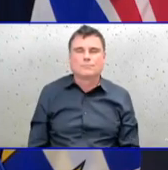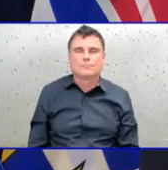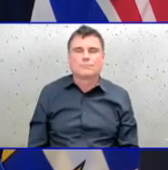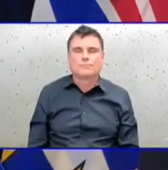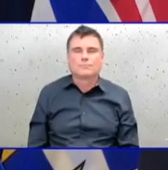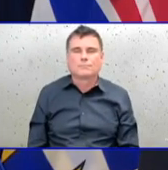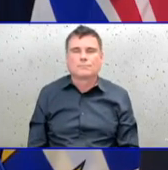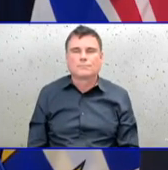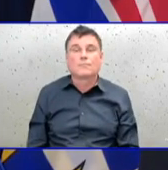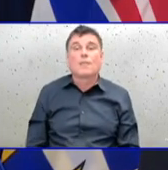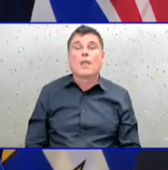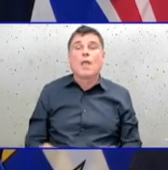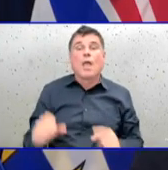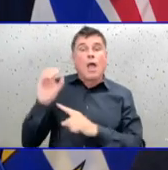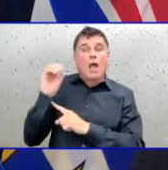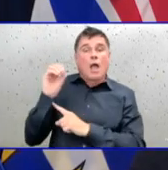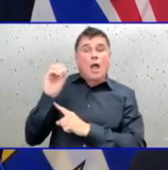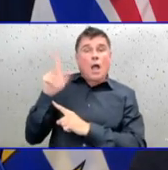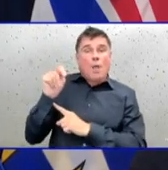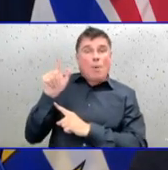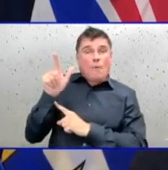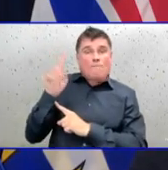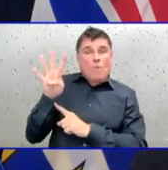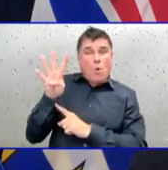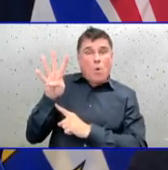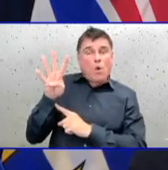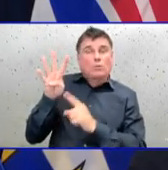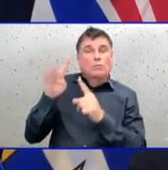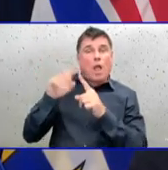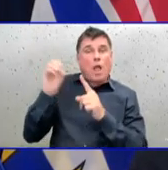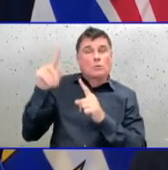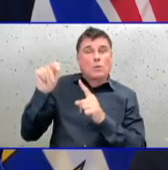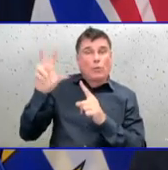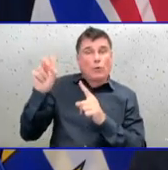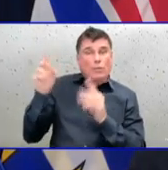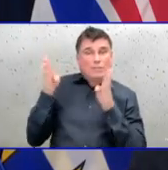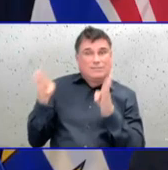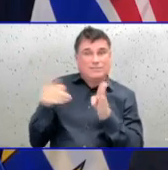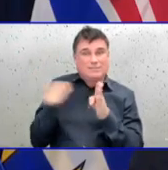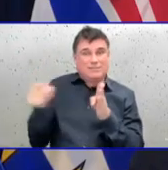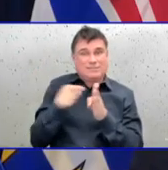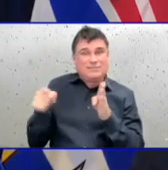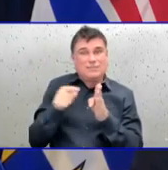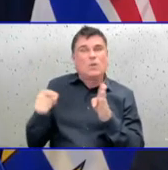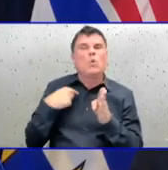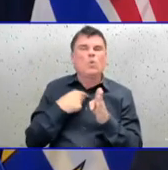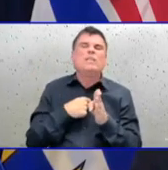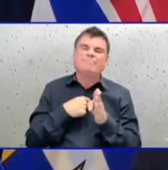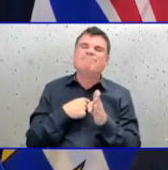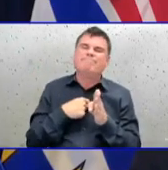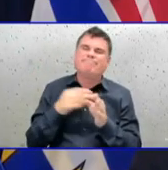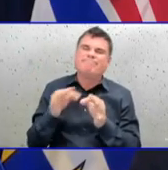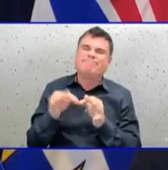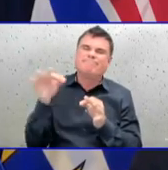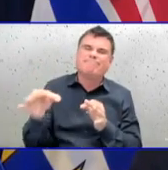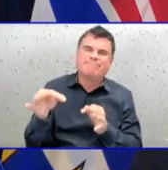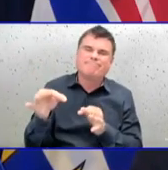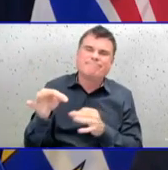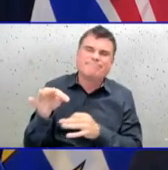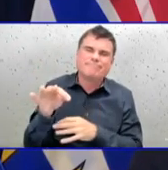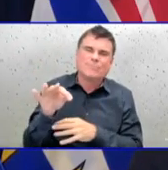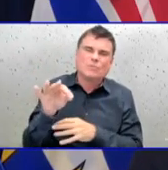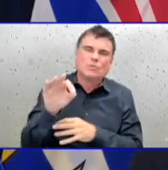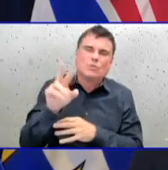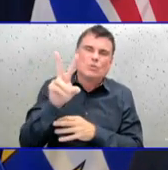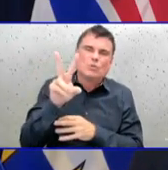postponed 238 non-urgent scheduled surgeries. That's 31 in Fraser Health, 12 in Northern Health, 61